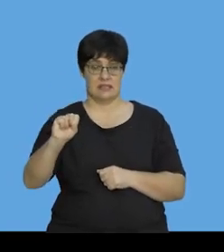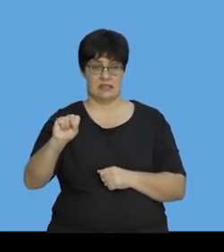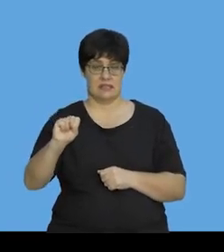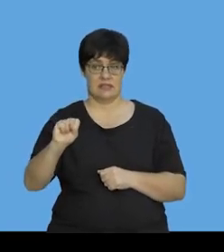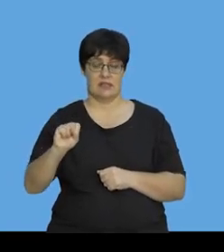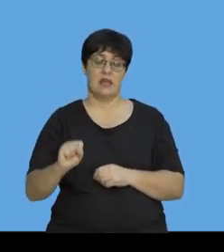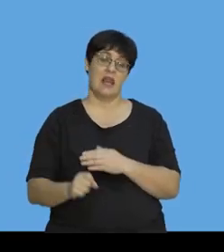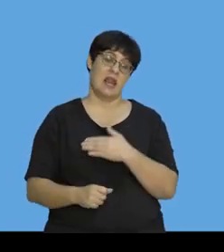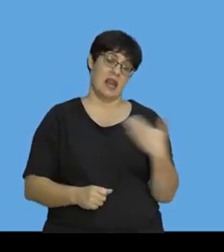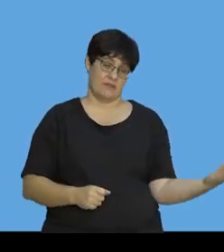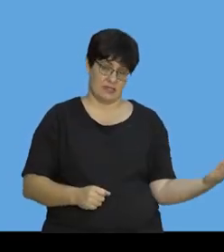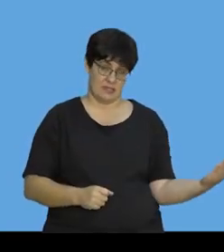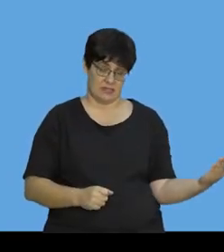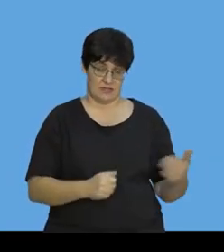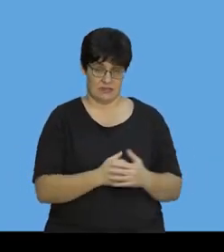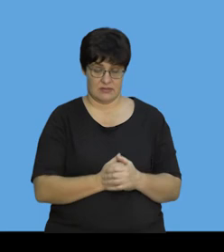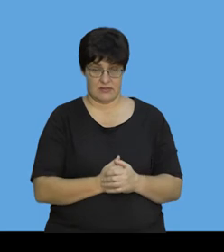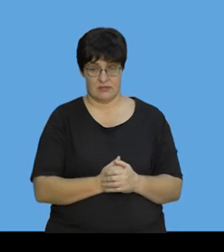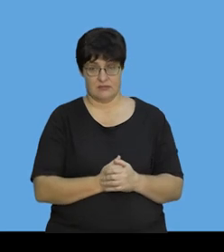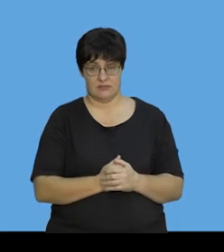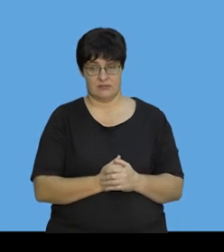seconds left.